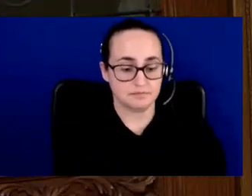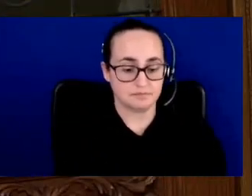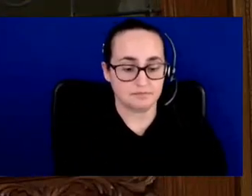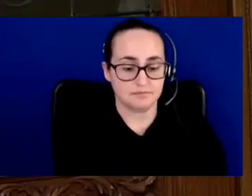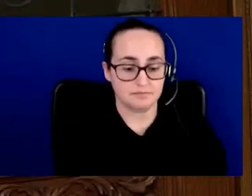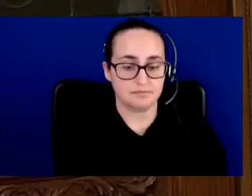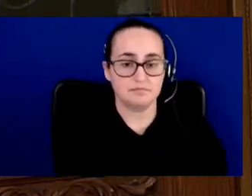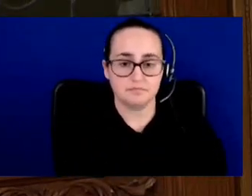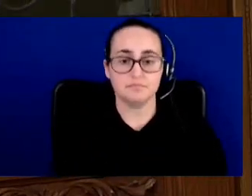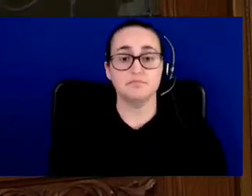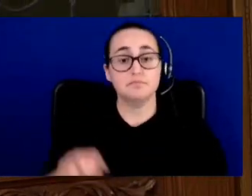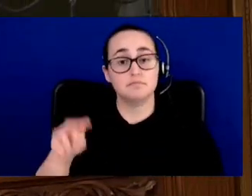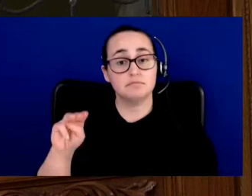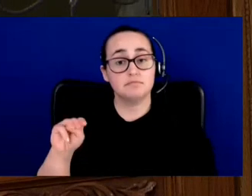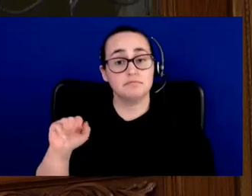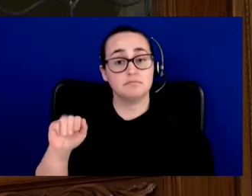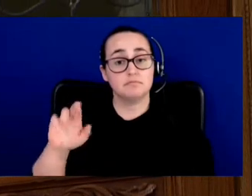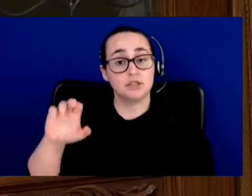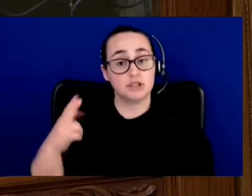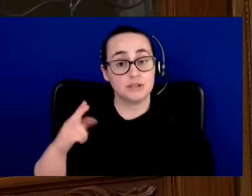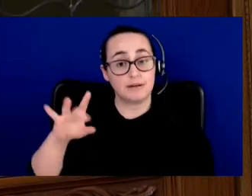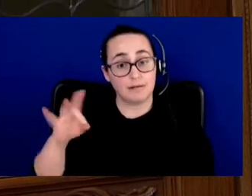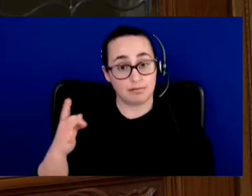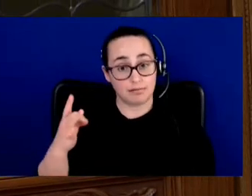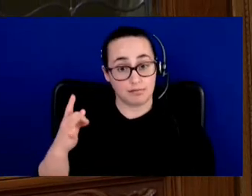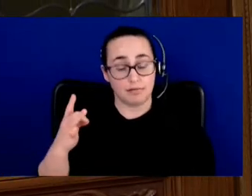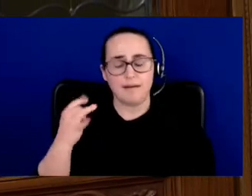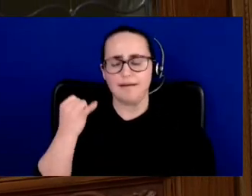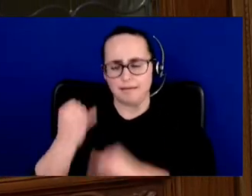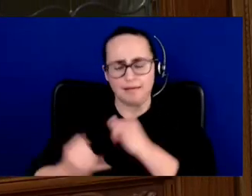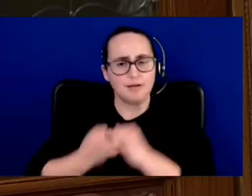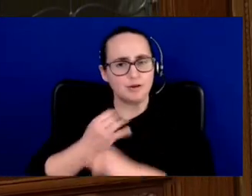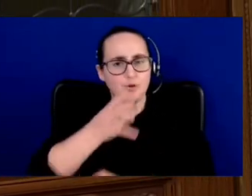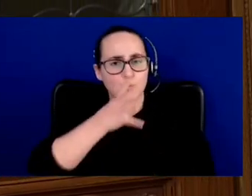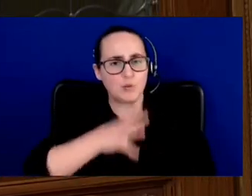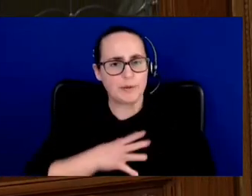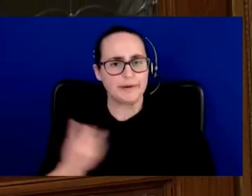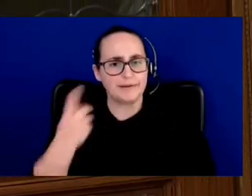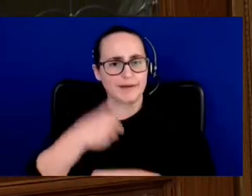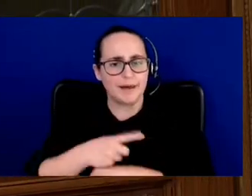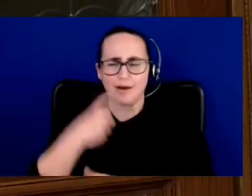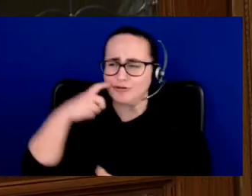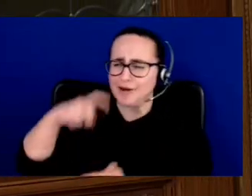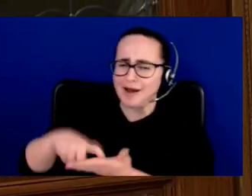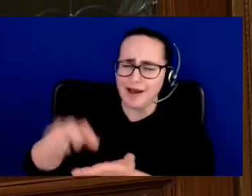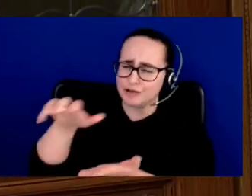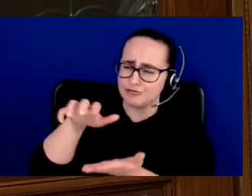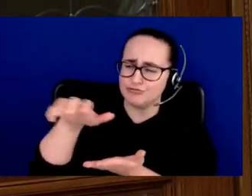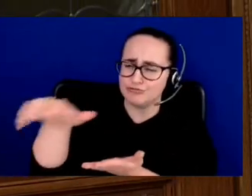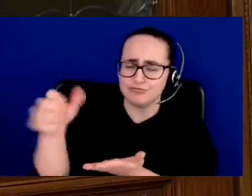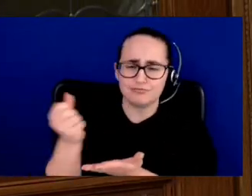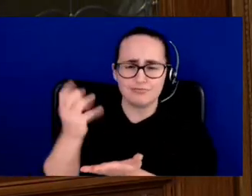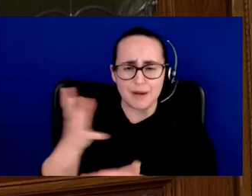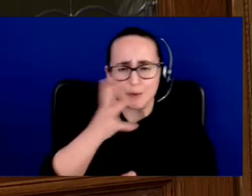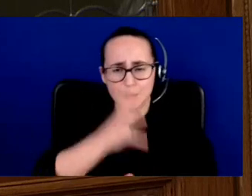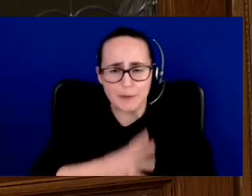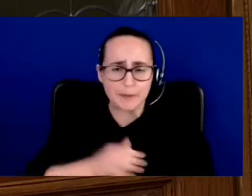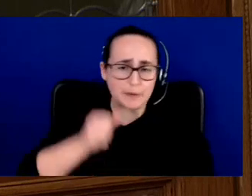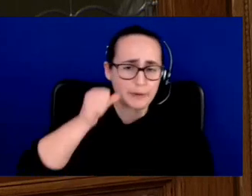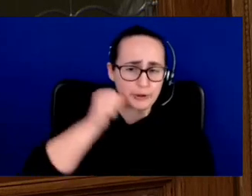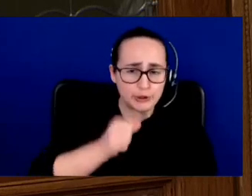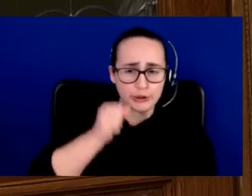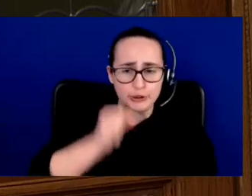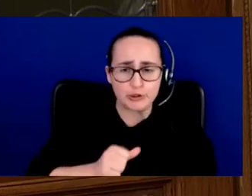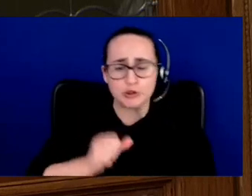recognize the many women, girls, two-spirit and gender-diverse people in our province who are so often the cornerstones of our families, our